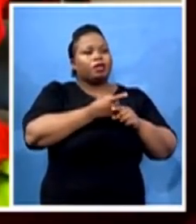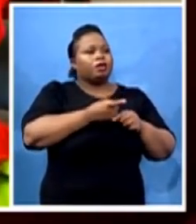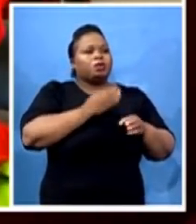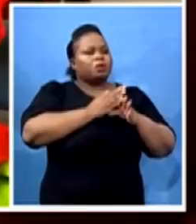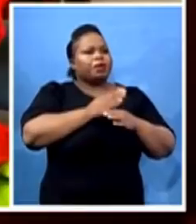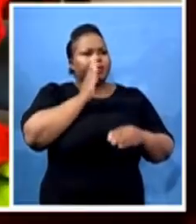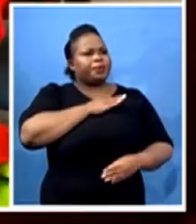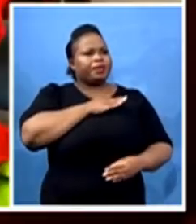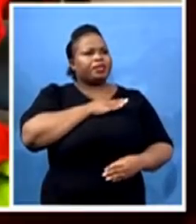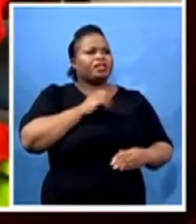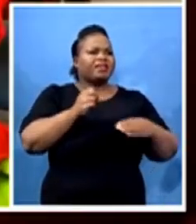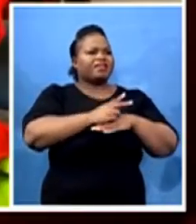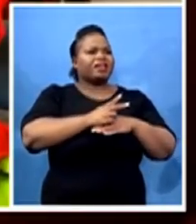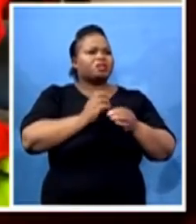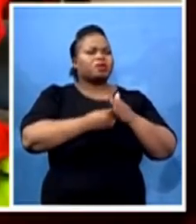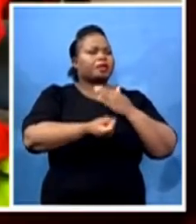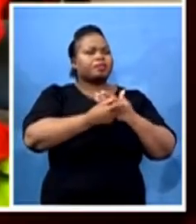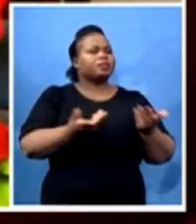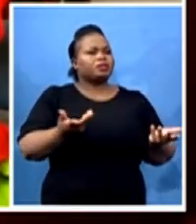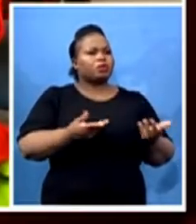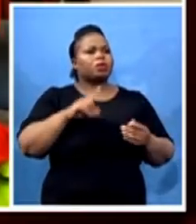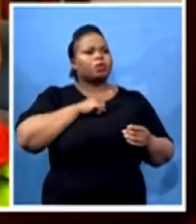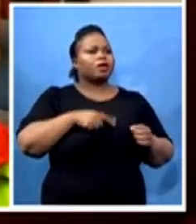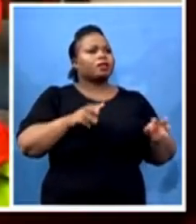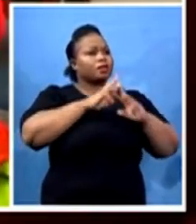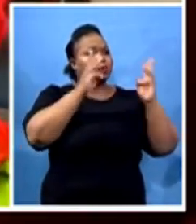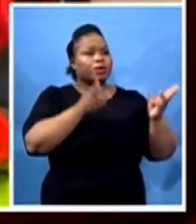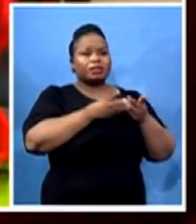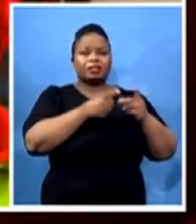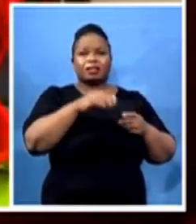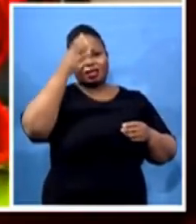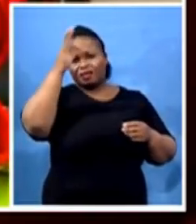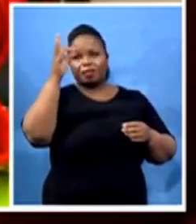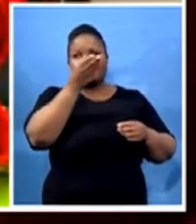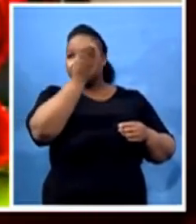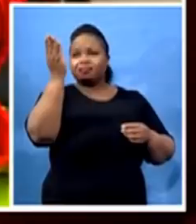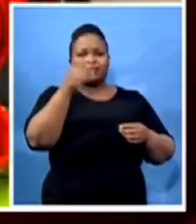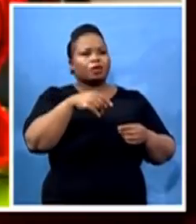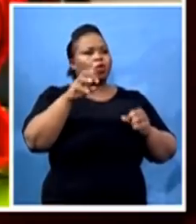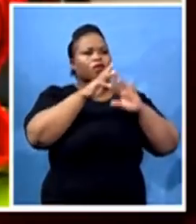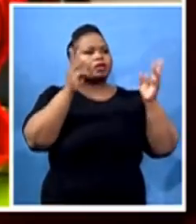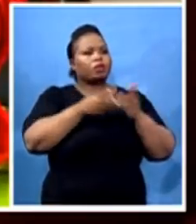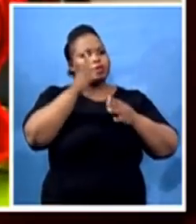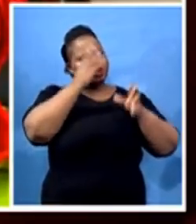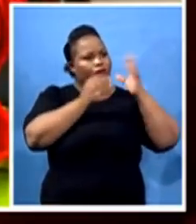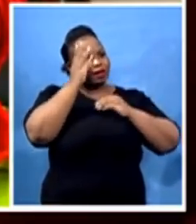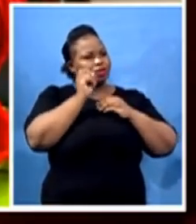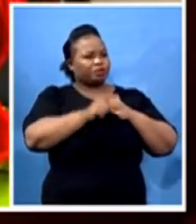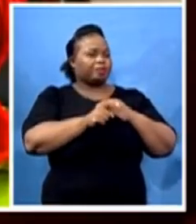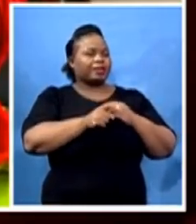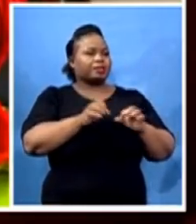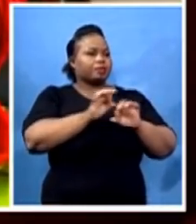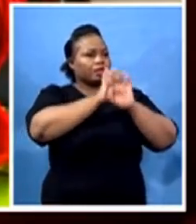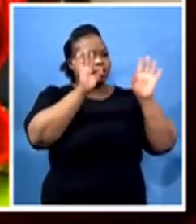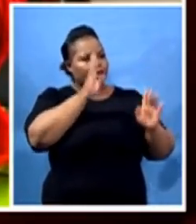that the world's governments, governments around the world are learning. You know, it needs to be clear and concise. The priority is to